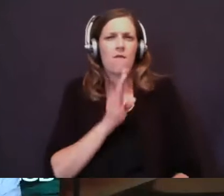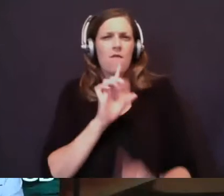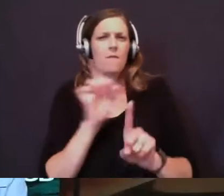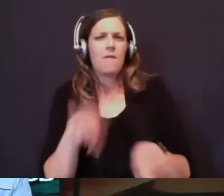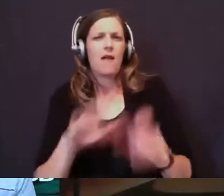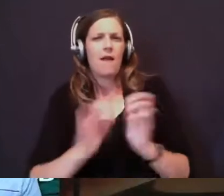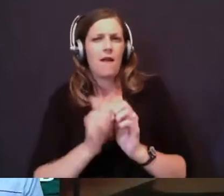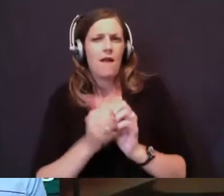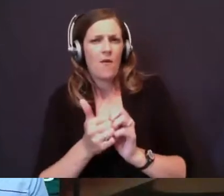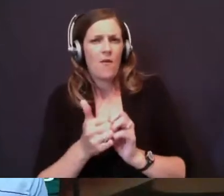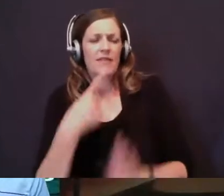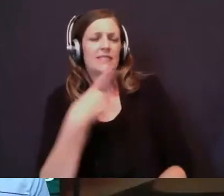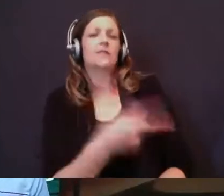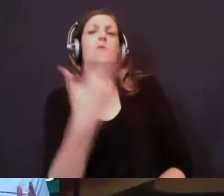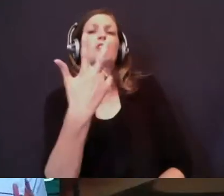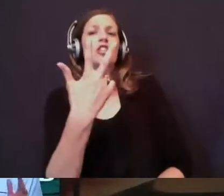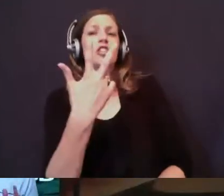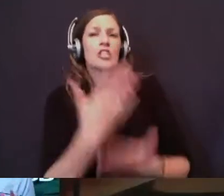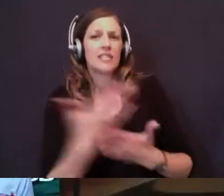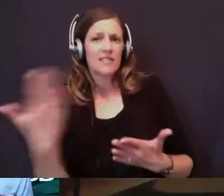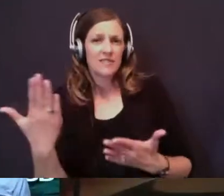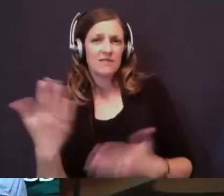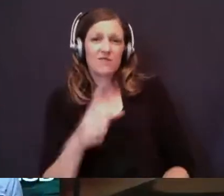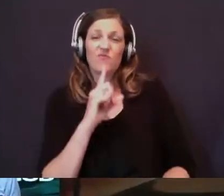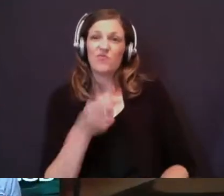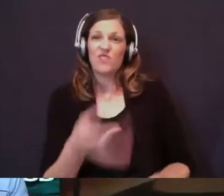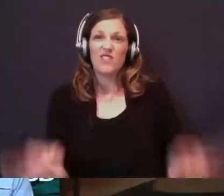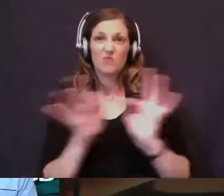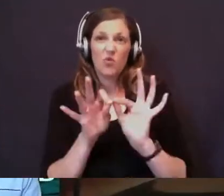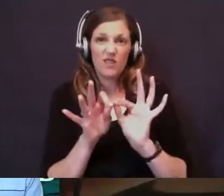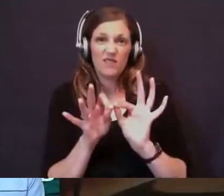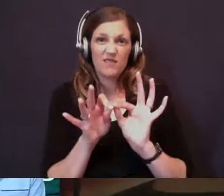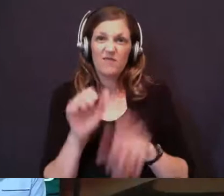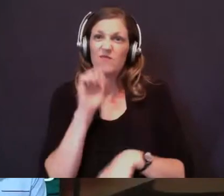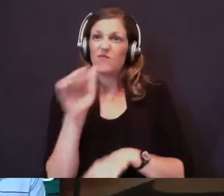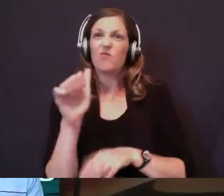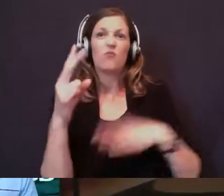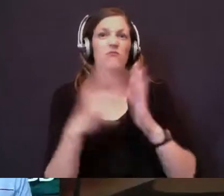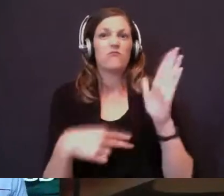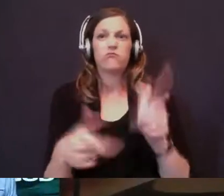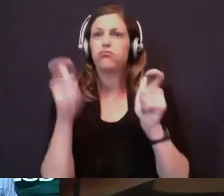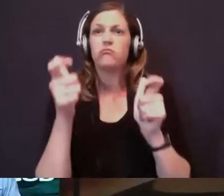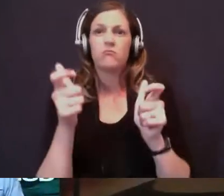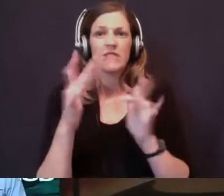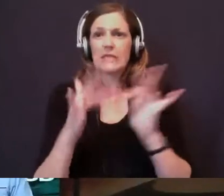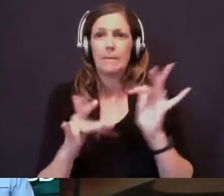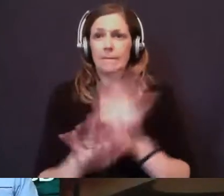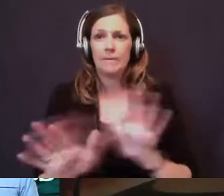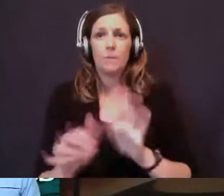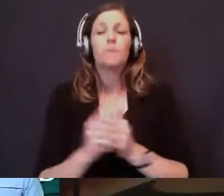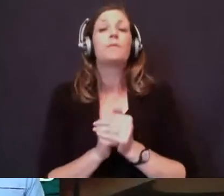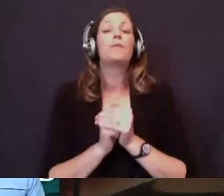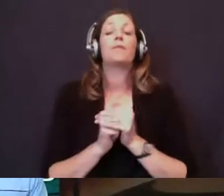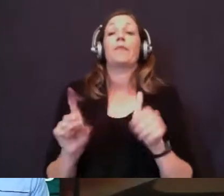He tells Elijah three things, and these are so important. Don't skim over these. The first thing